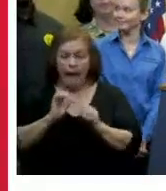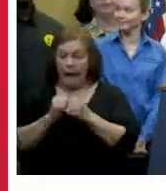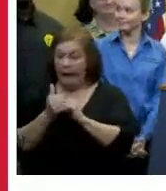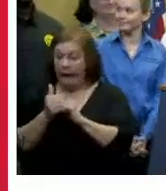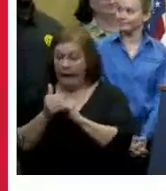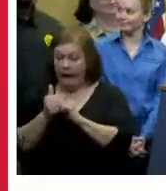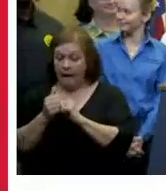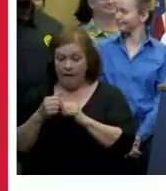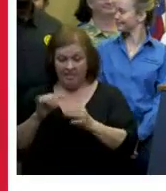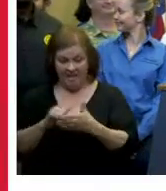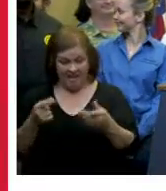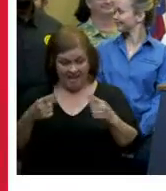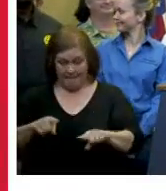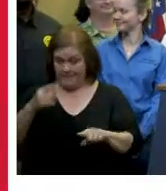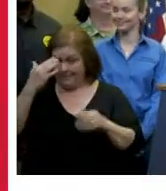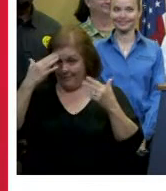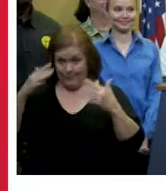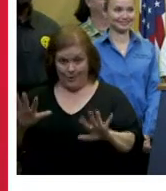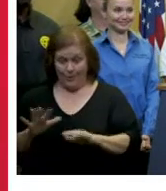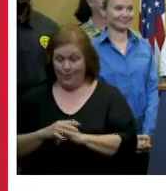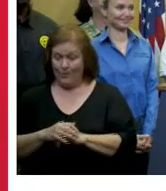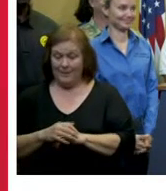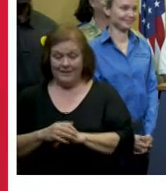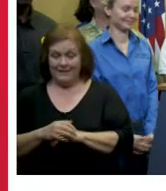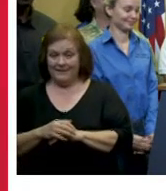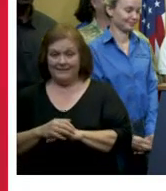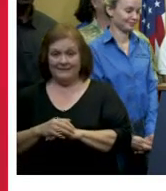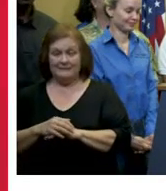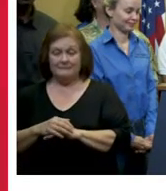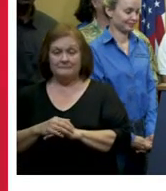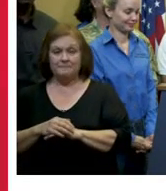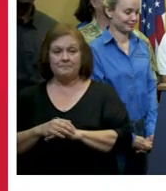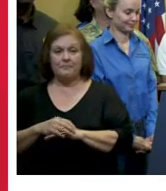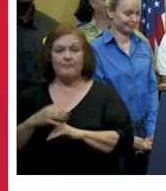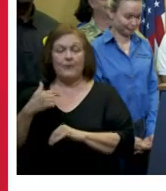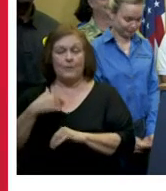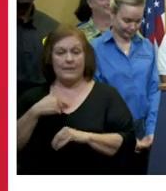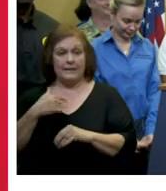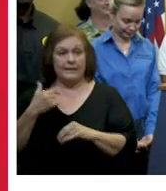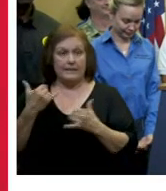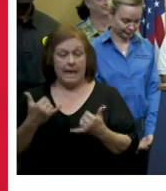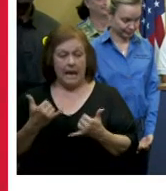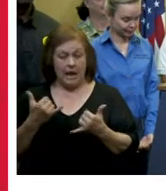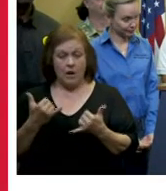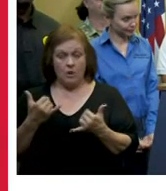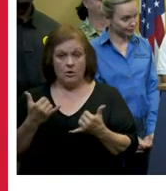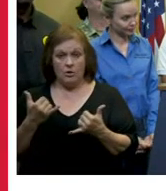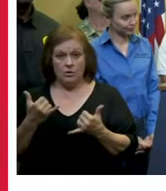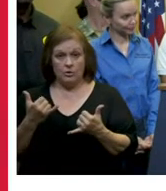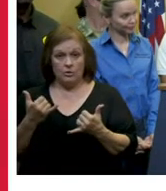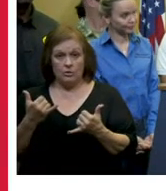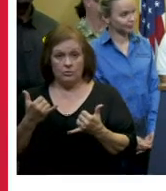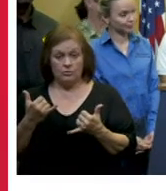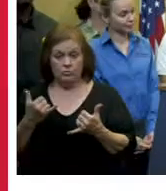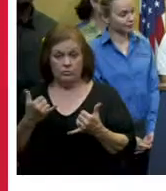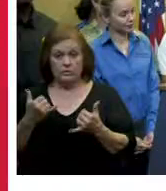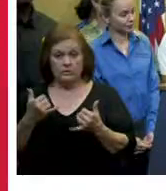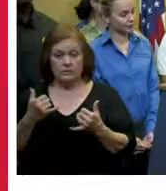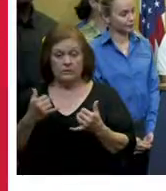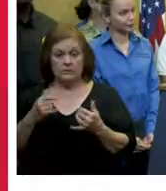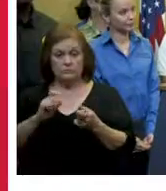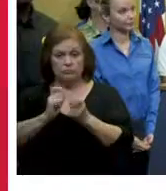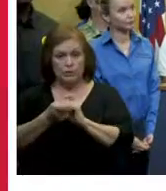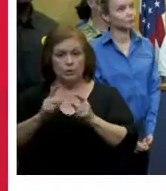it there who knows but uh we are proactively uh assessing switching over uh from energy